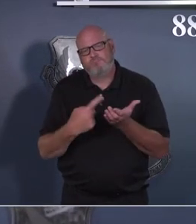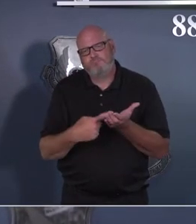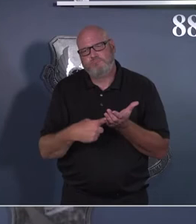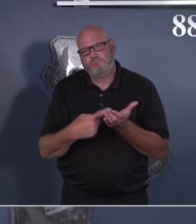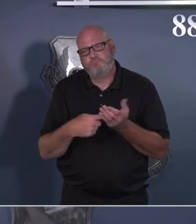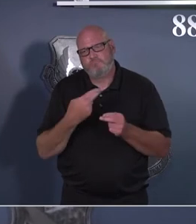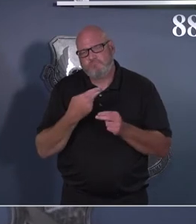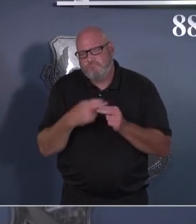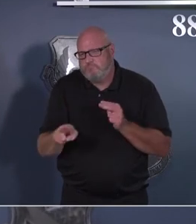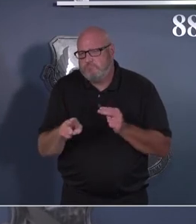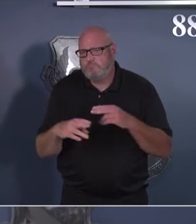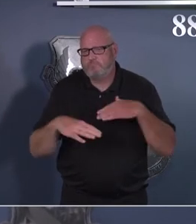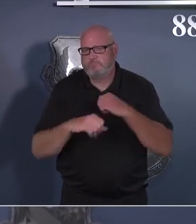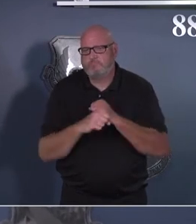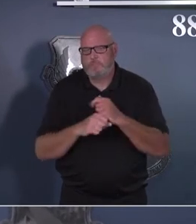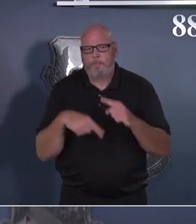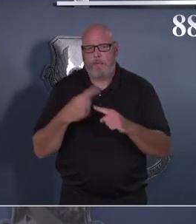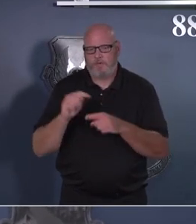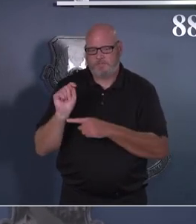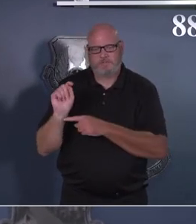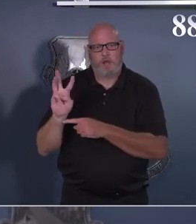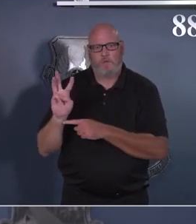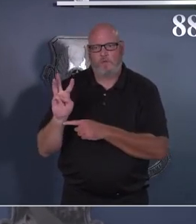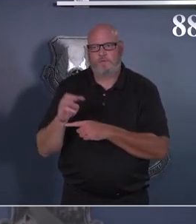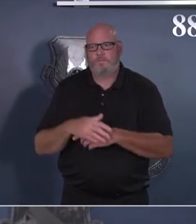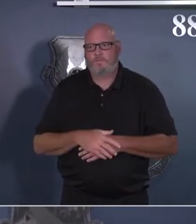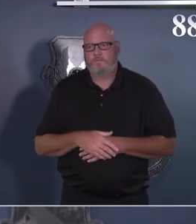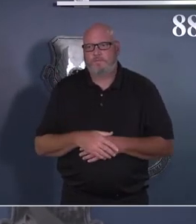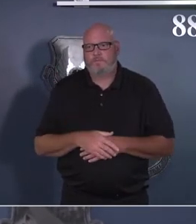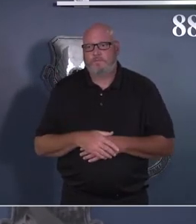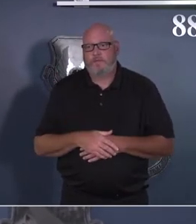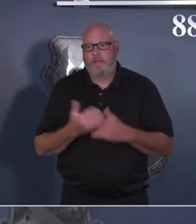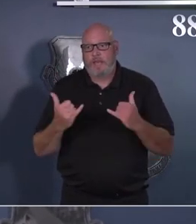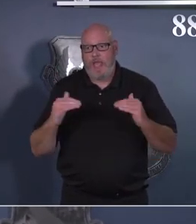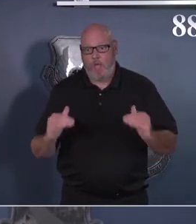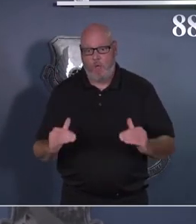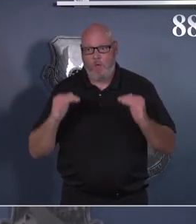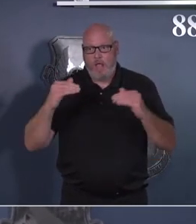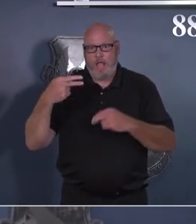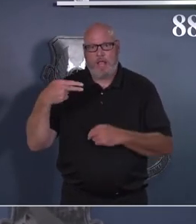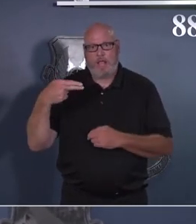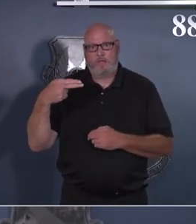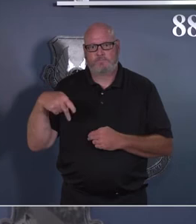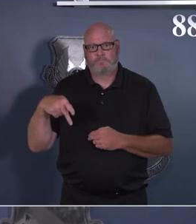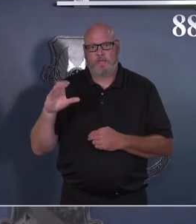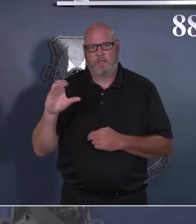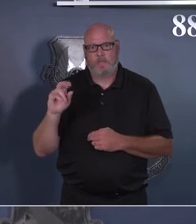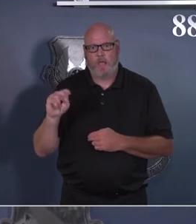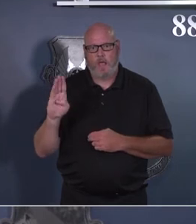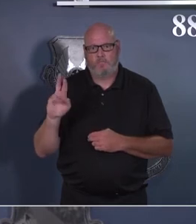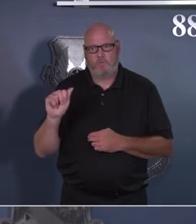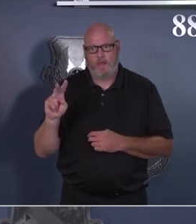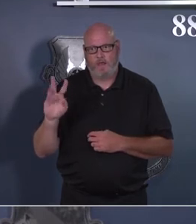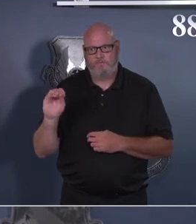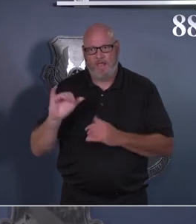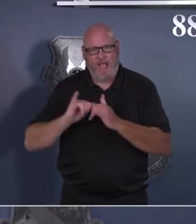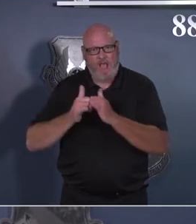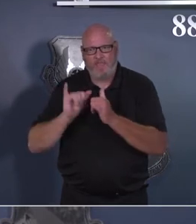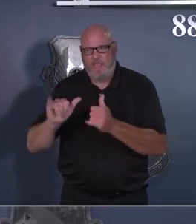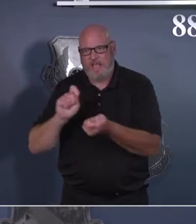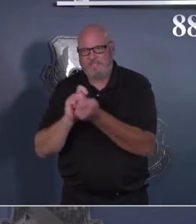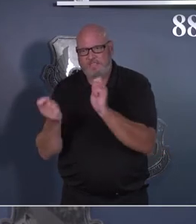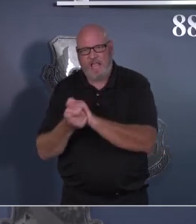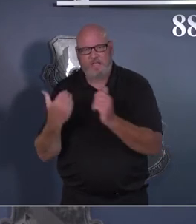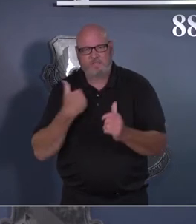about telework and what HP Con Bravo means for telework policy. So, as we were planning